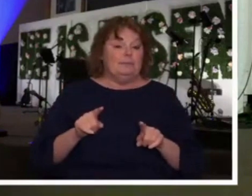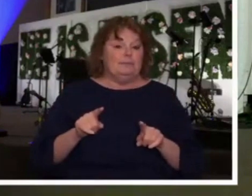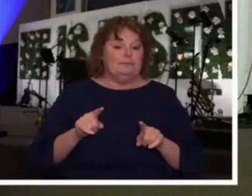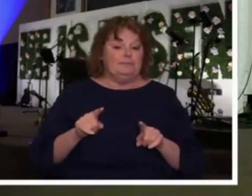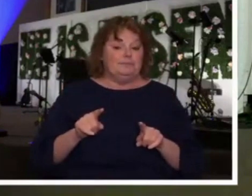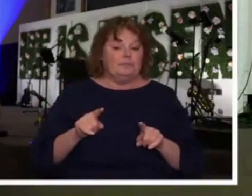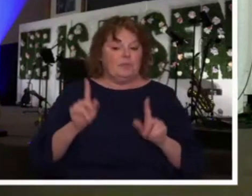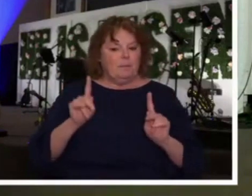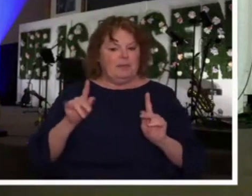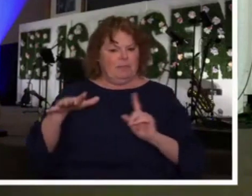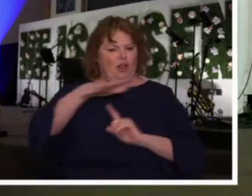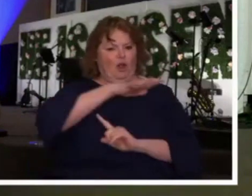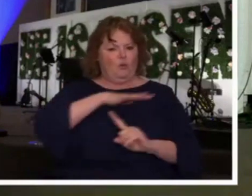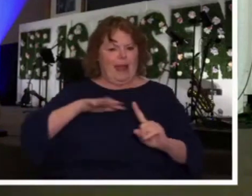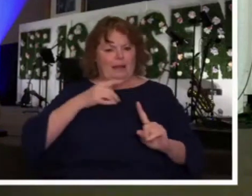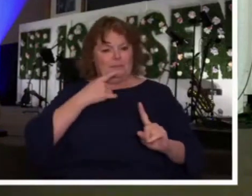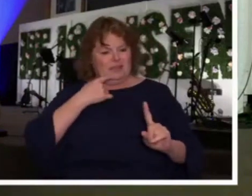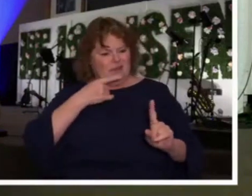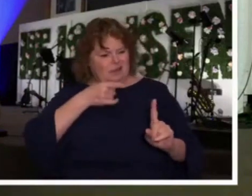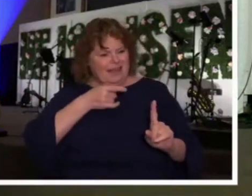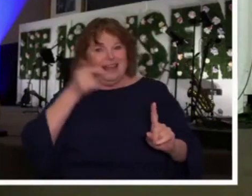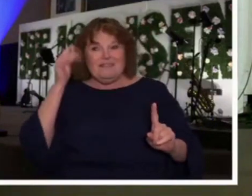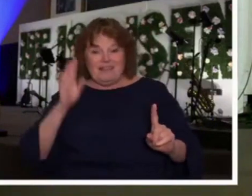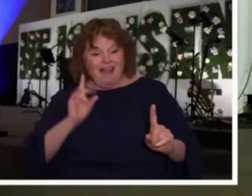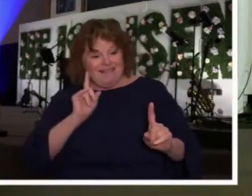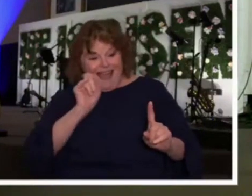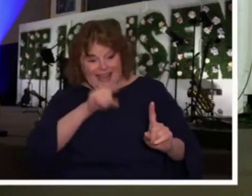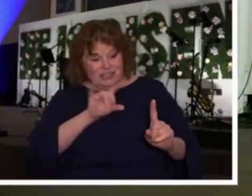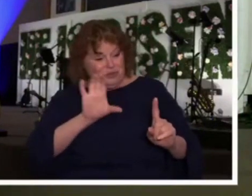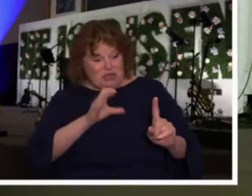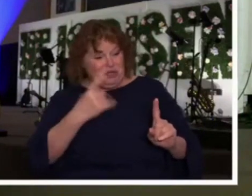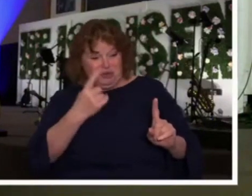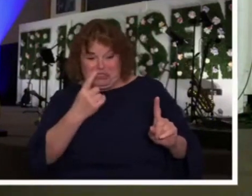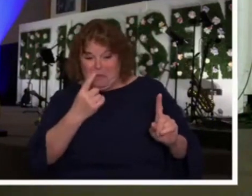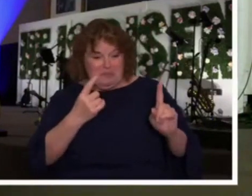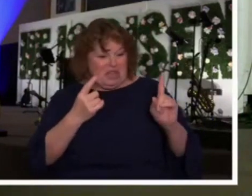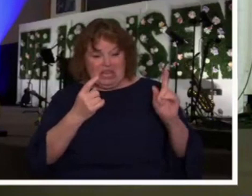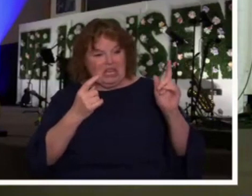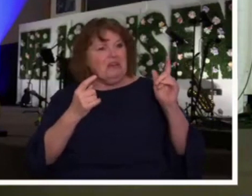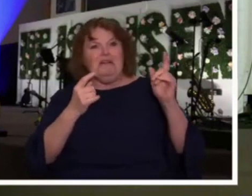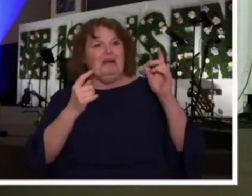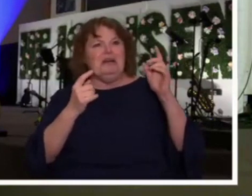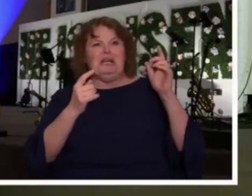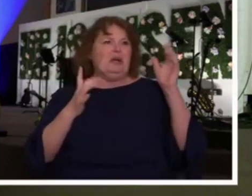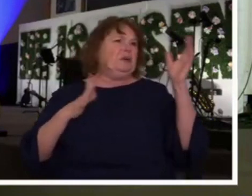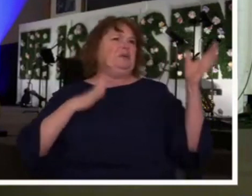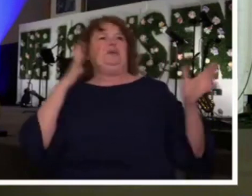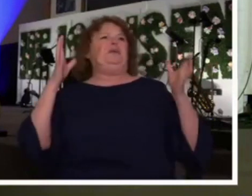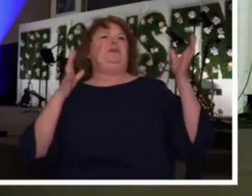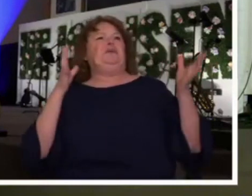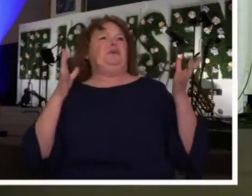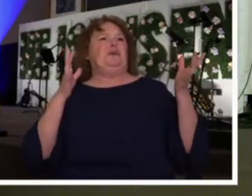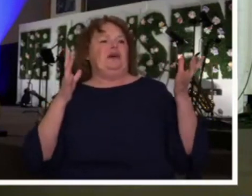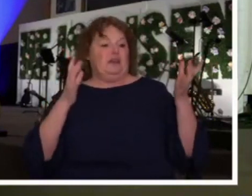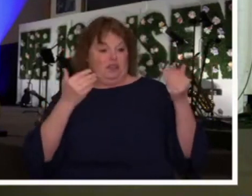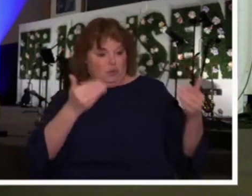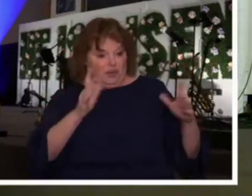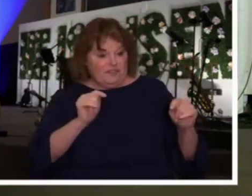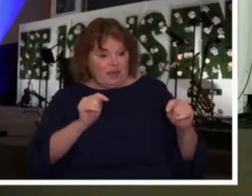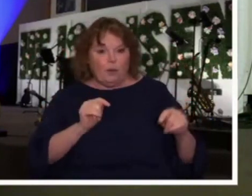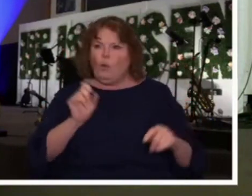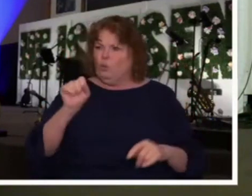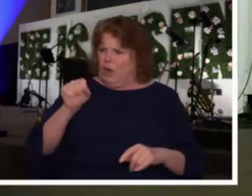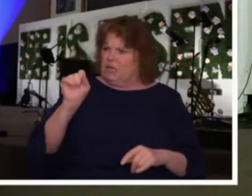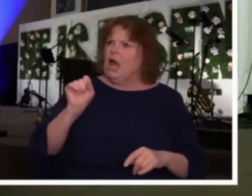those that were around him said, listen, if he had asked you to do some great thing, you would have done it. they go, absolutely. Something that would have built my reputation, that would have built my